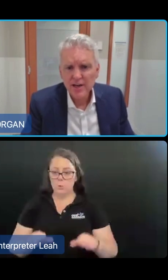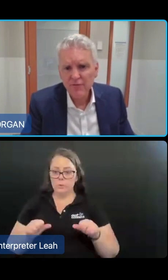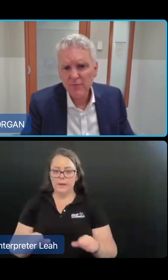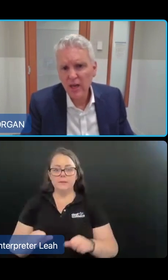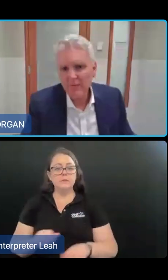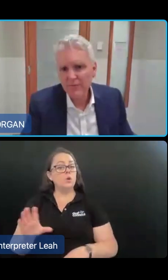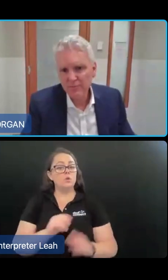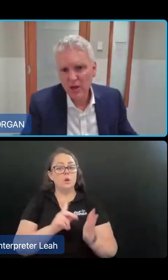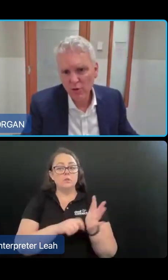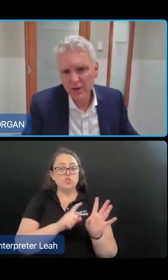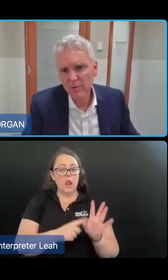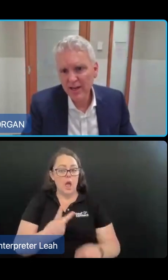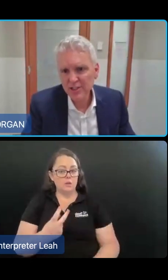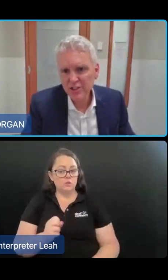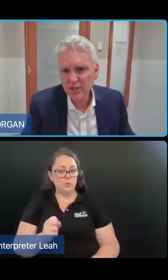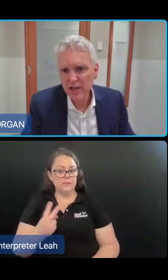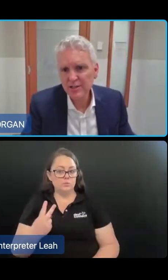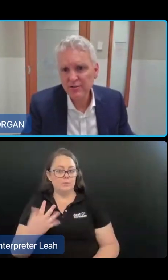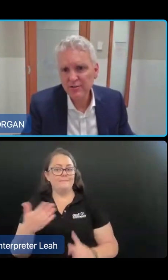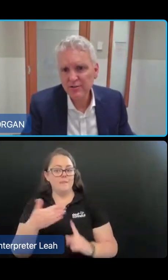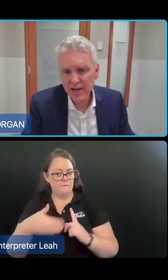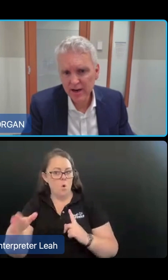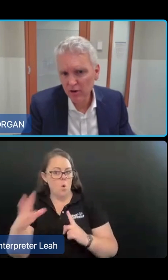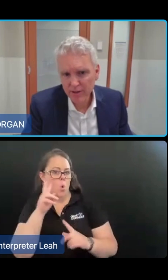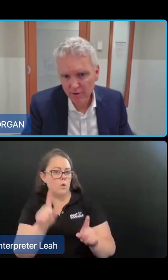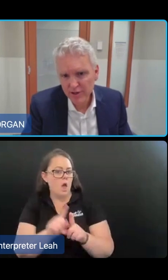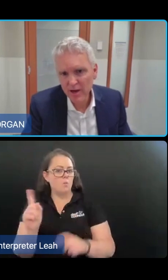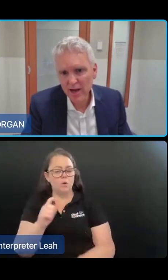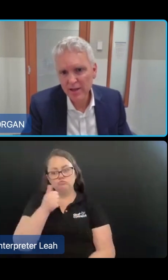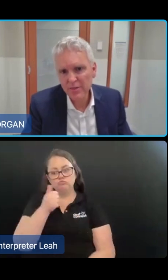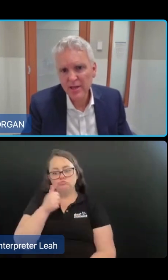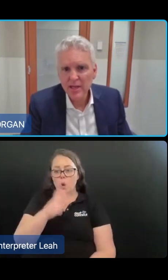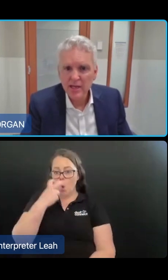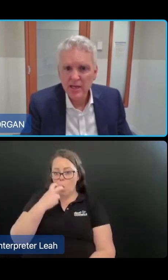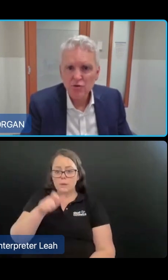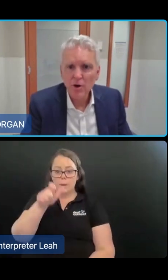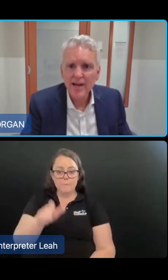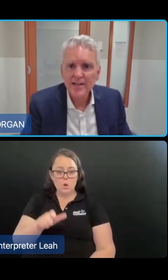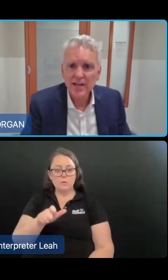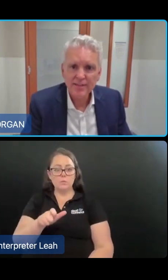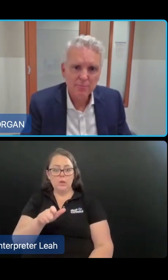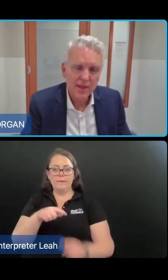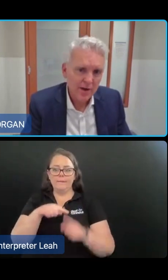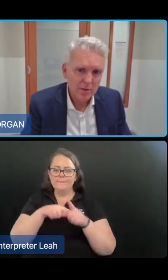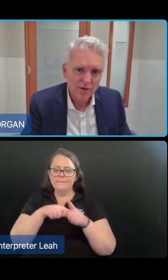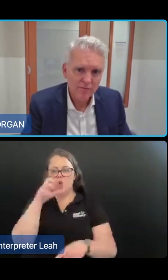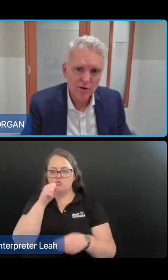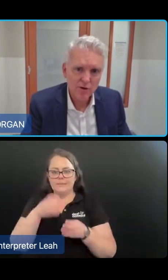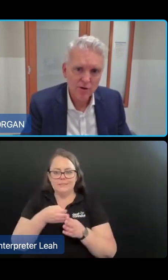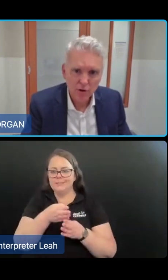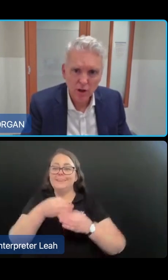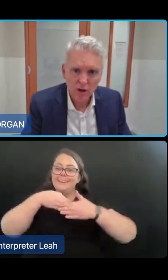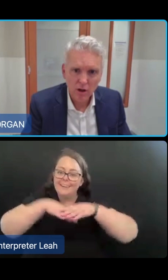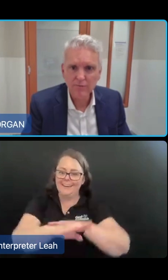So starting from the left, older people enter aged care along that orange path through my aged care. That may be by